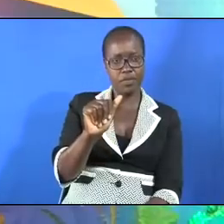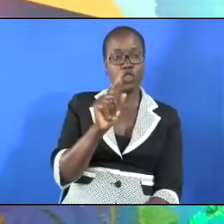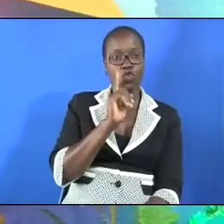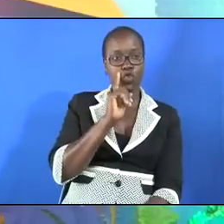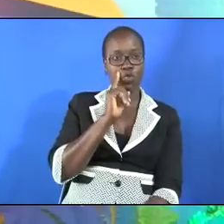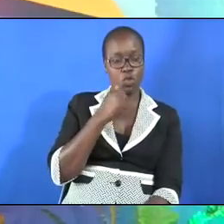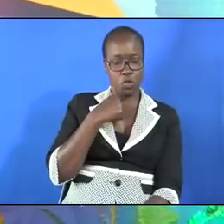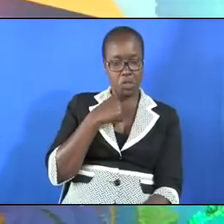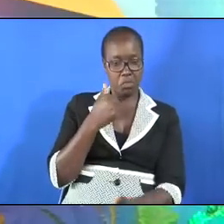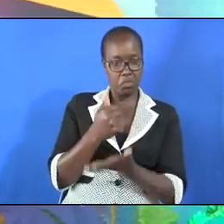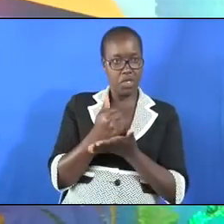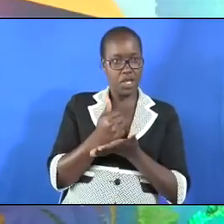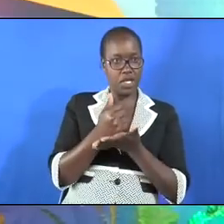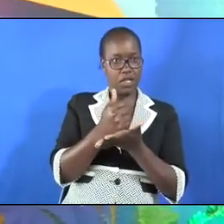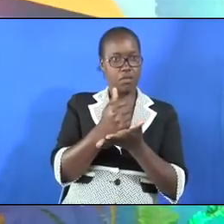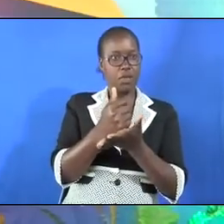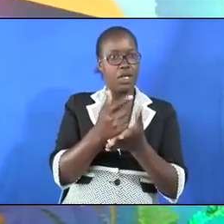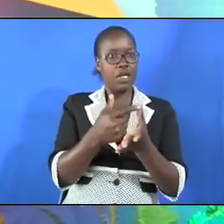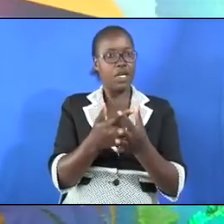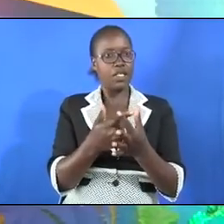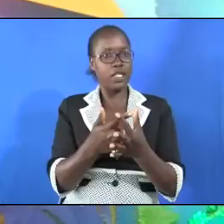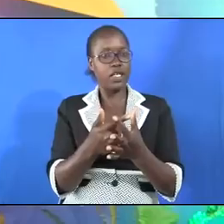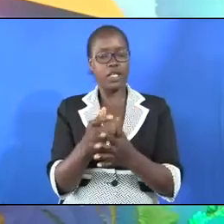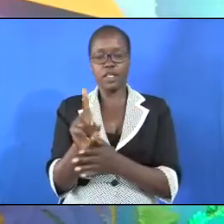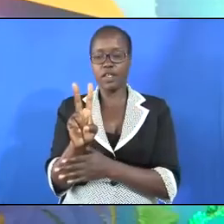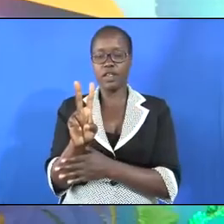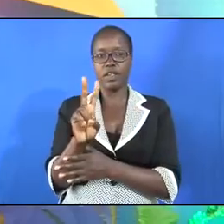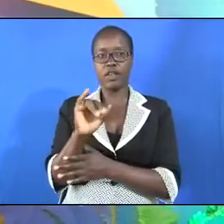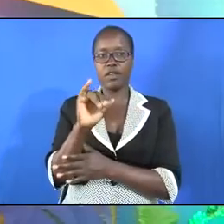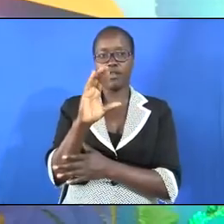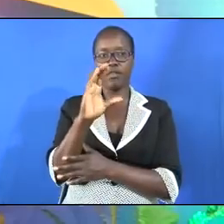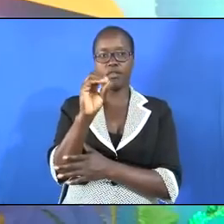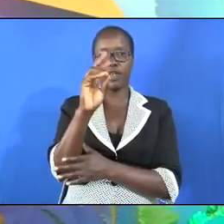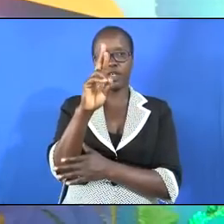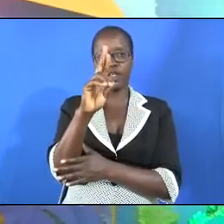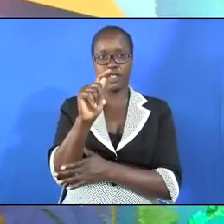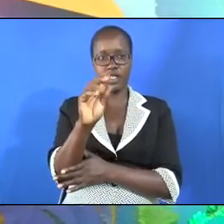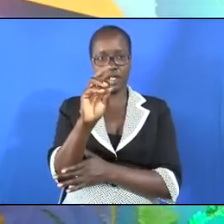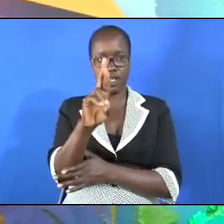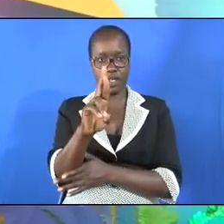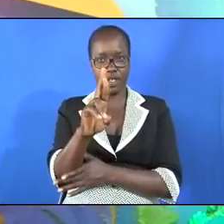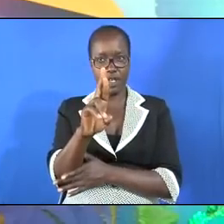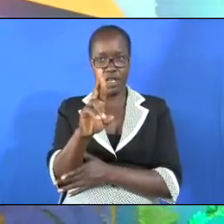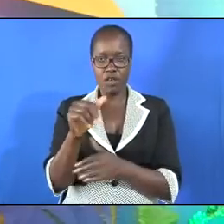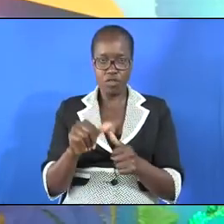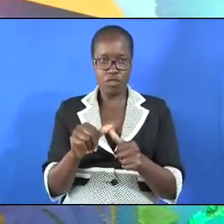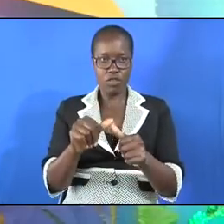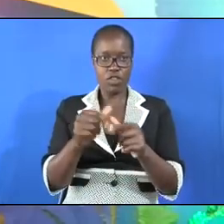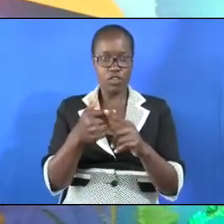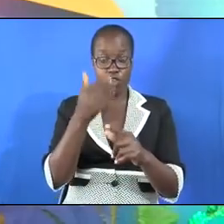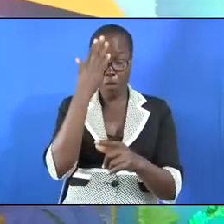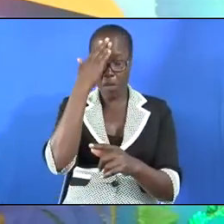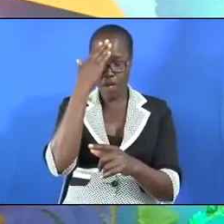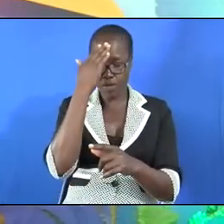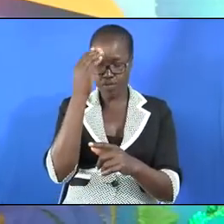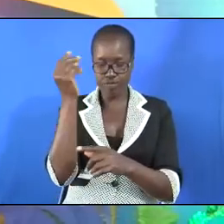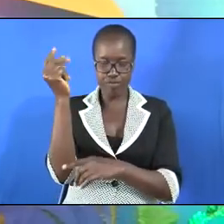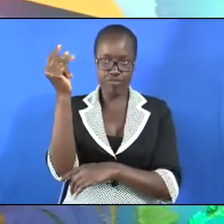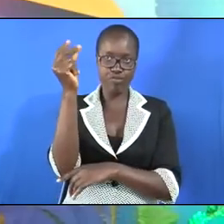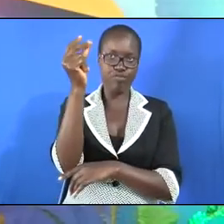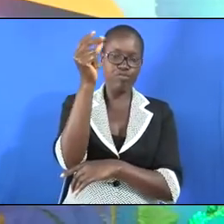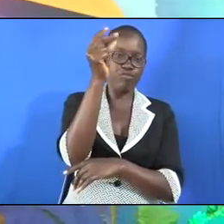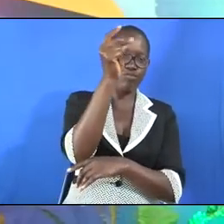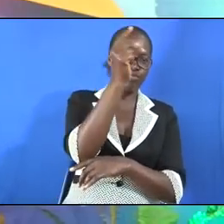and then Pastor Victor Banda will take up in earnest from Monday when he